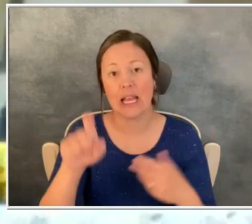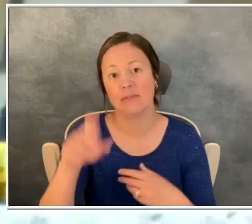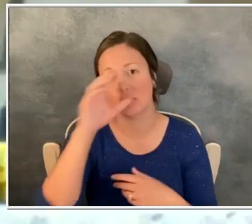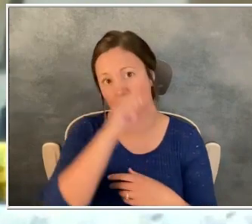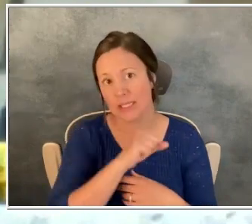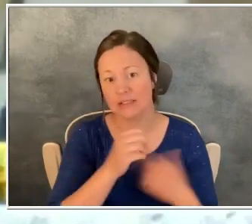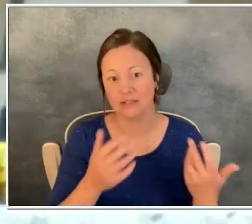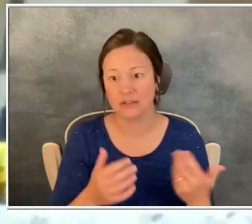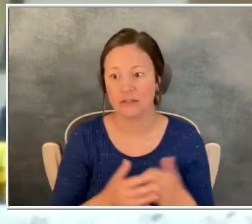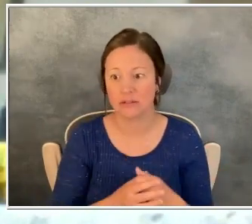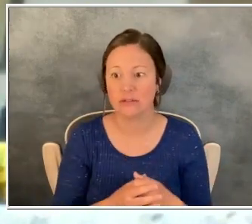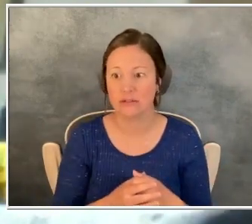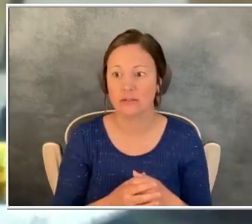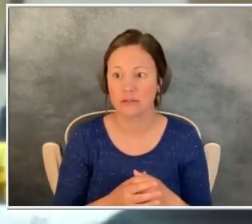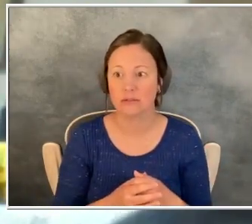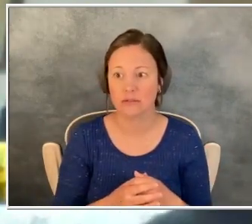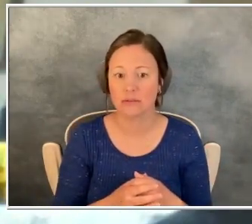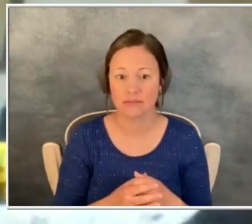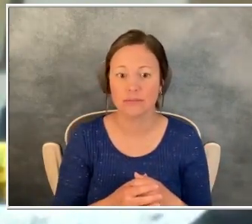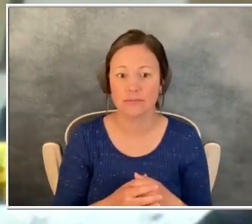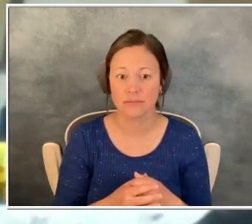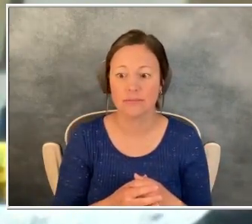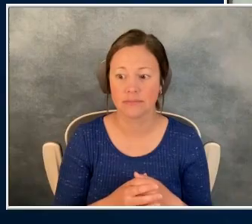been a breath. It's been the mectovia.